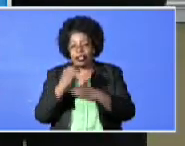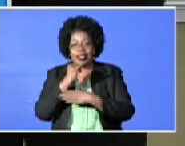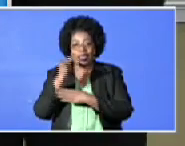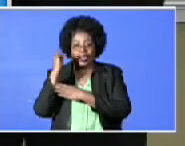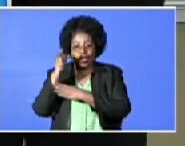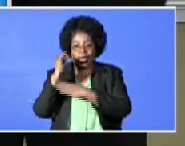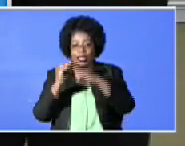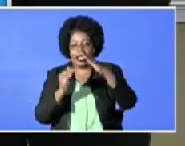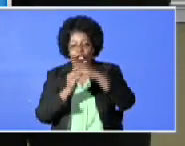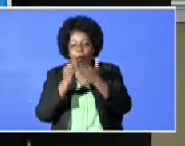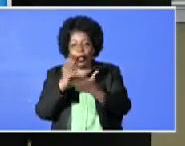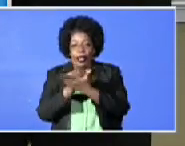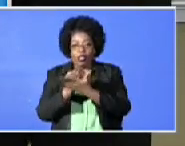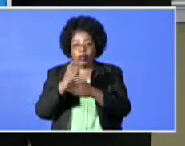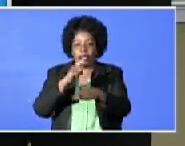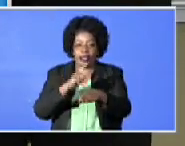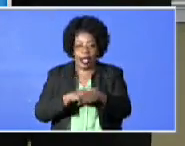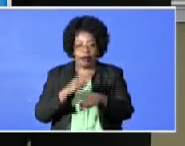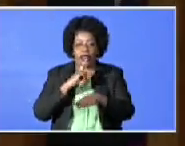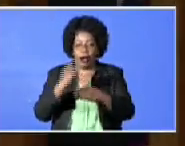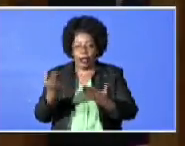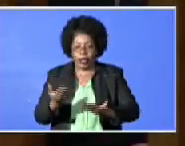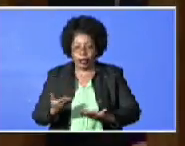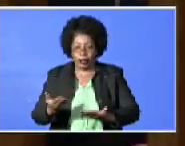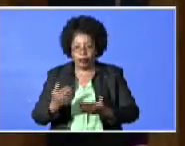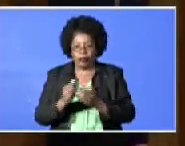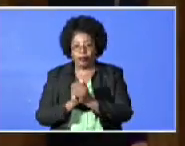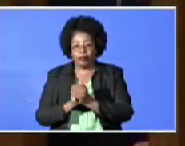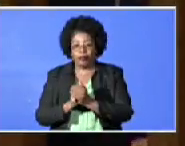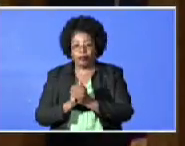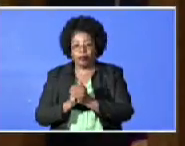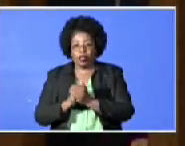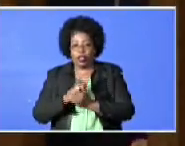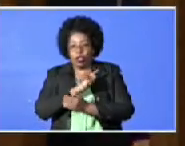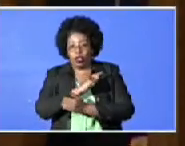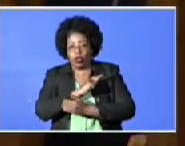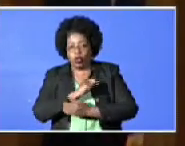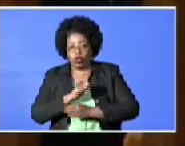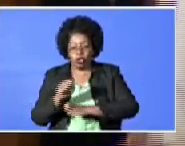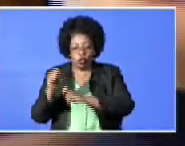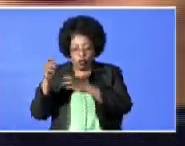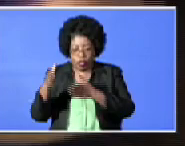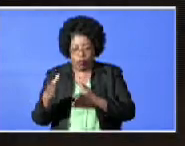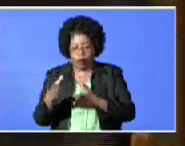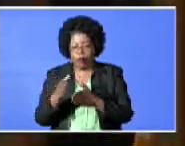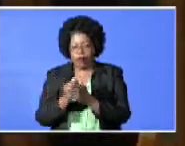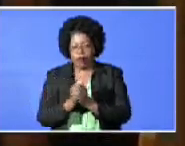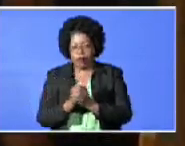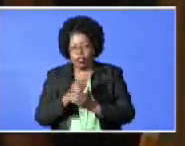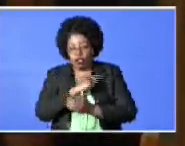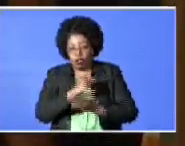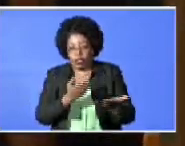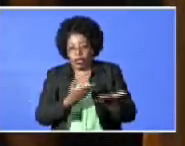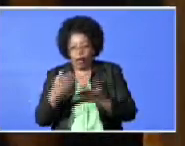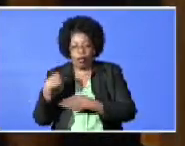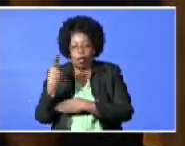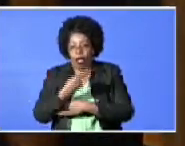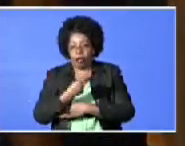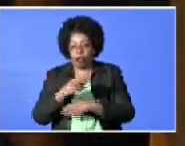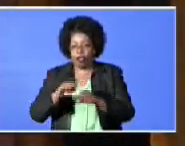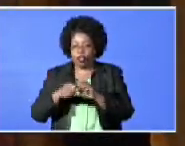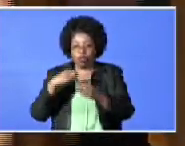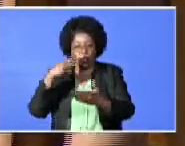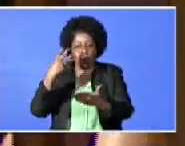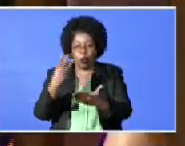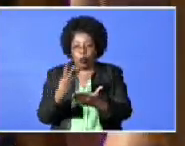that tough economic times are here. Tourism, which has carried us so well,